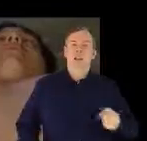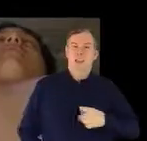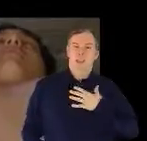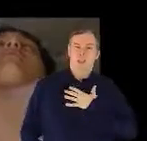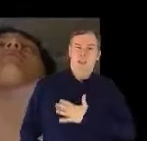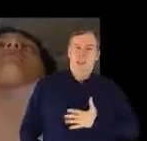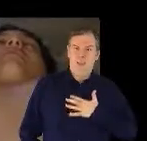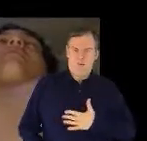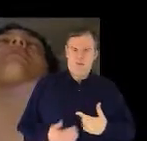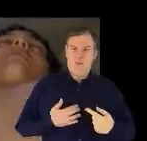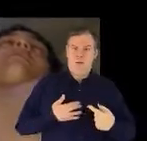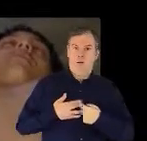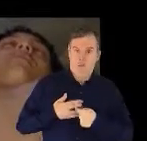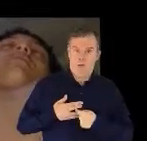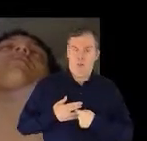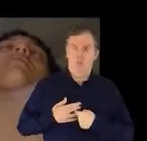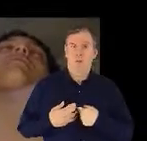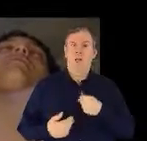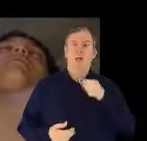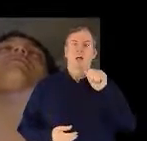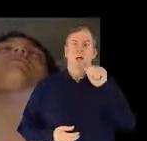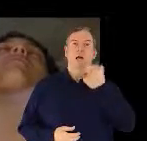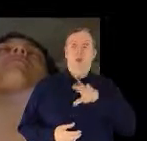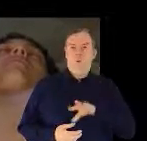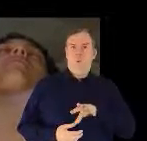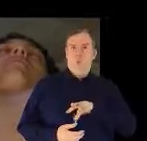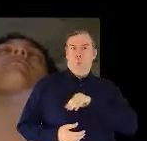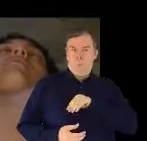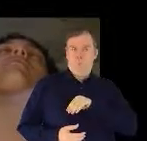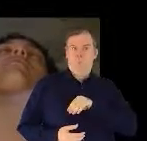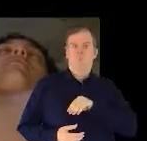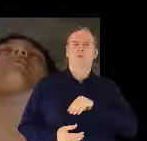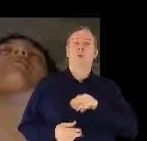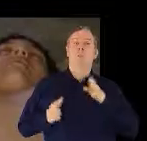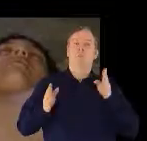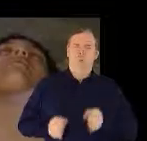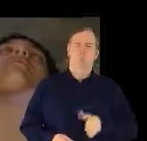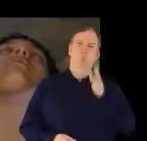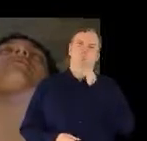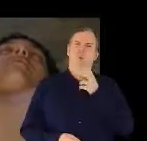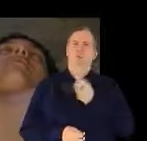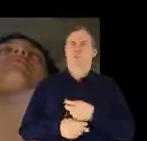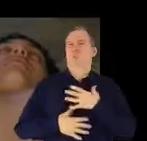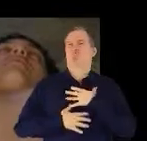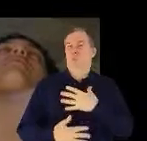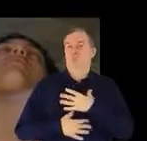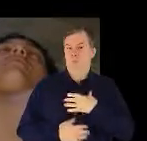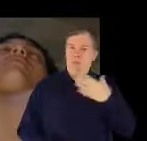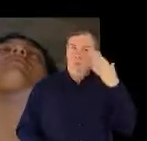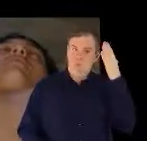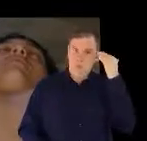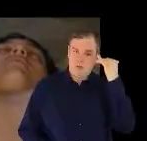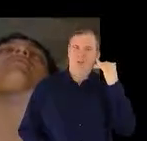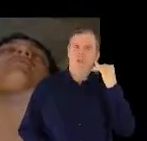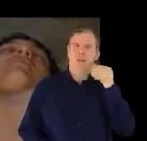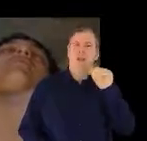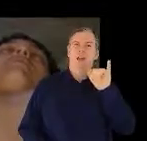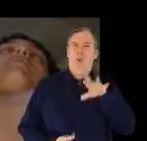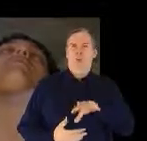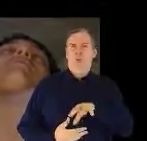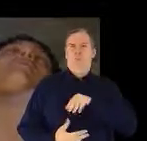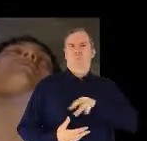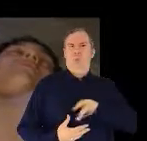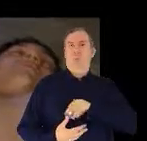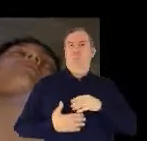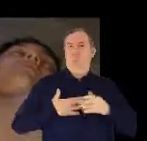With a sucking chest wound, the patient's going to have a lot of difficulty breathing. That's due to air coming into the lung from the hole that's in the